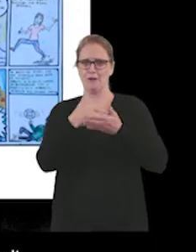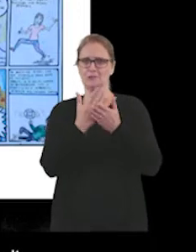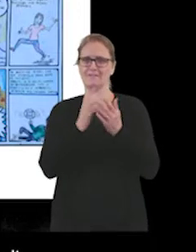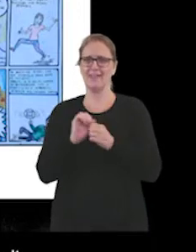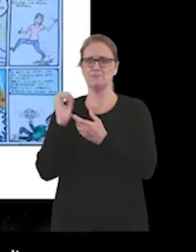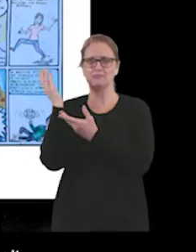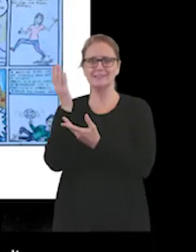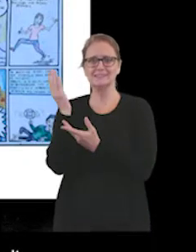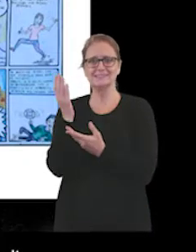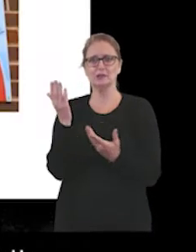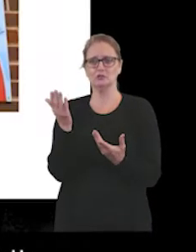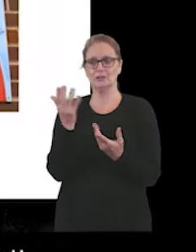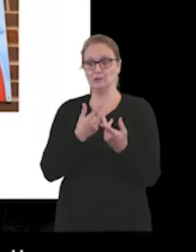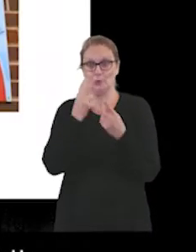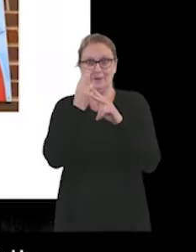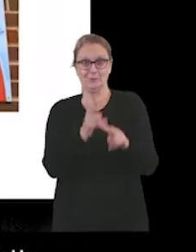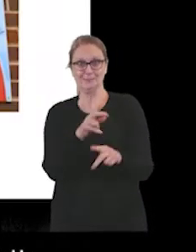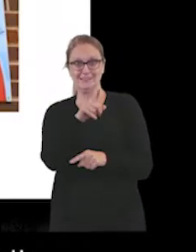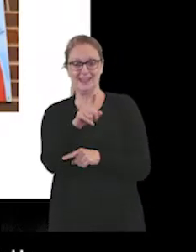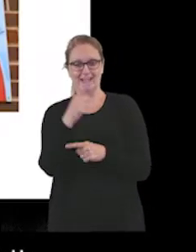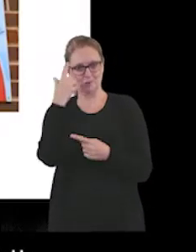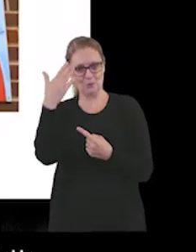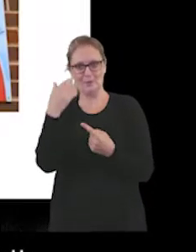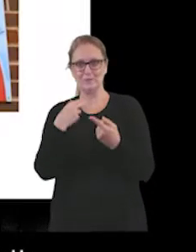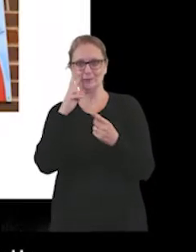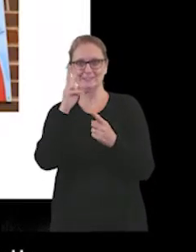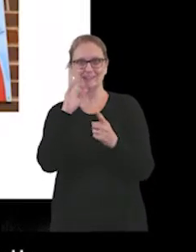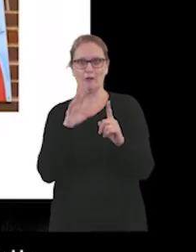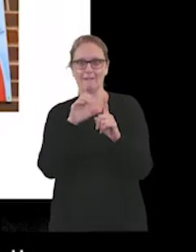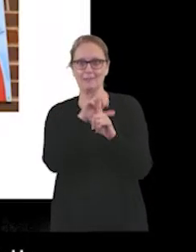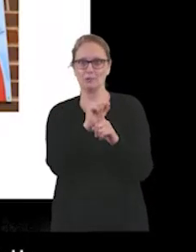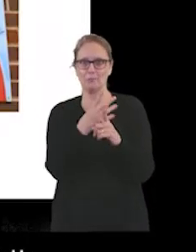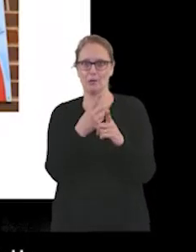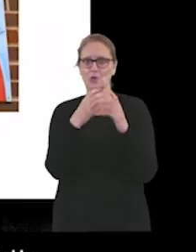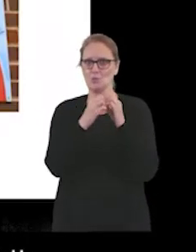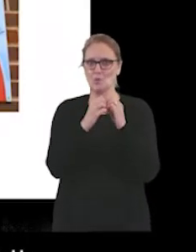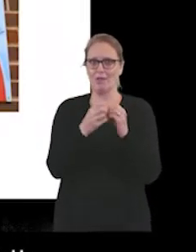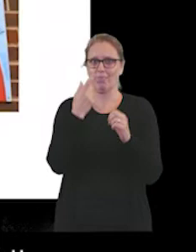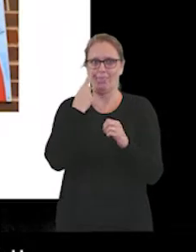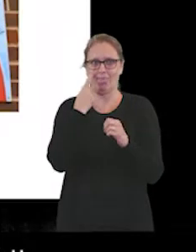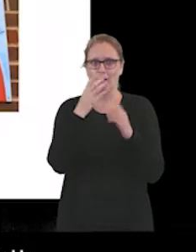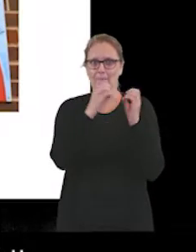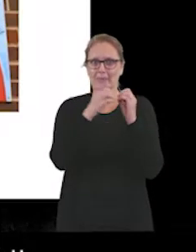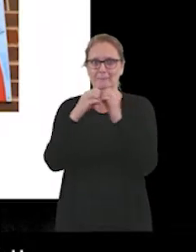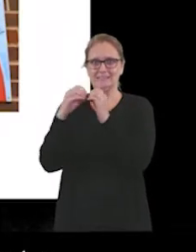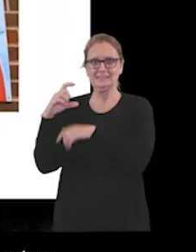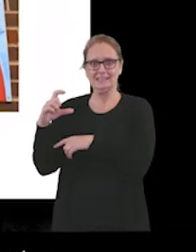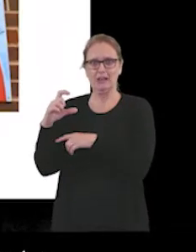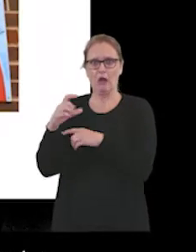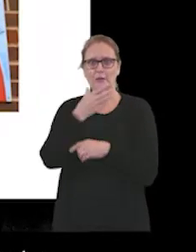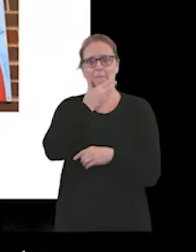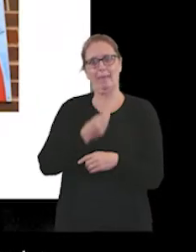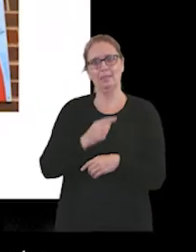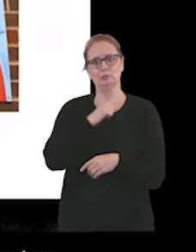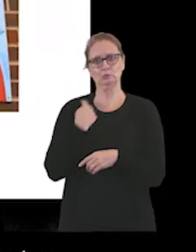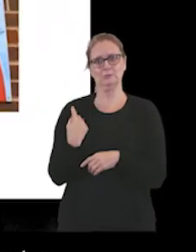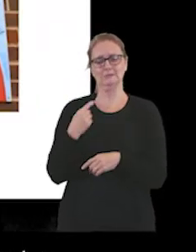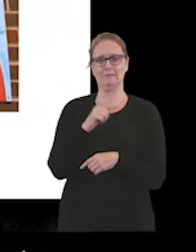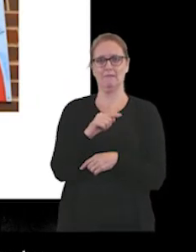And it was, and if you've not seen, I don't know if it's available on catch up, but it is, it's a really sort of both heartwarming, but also